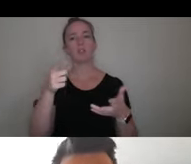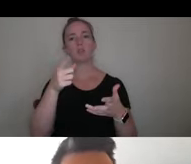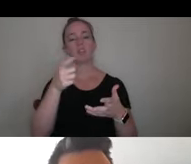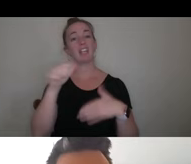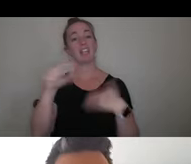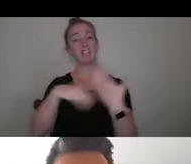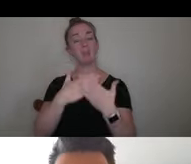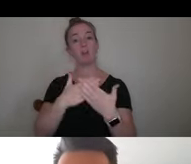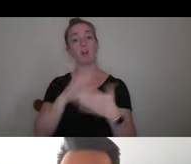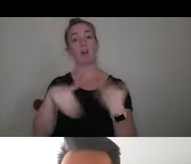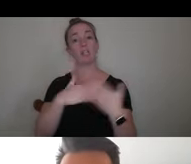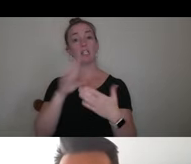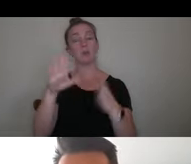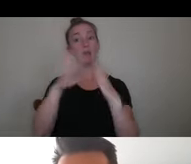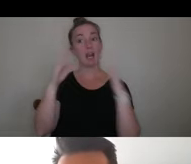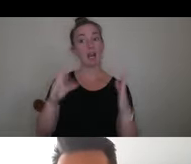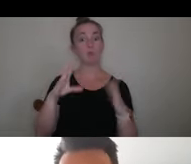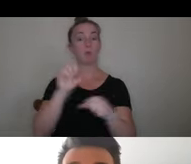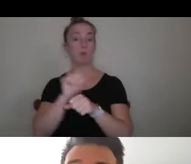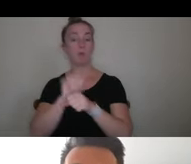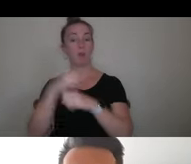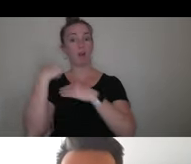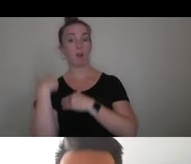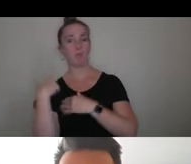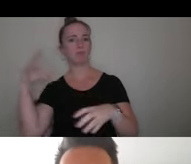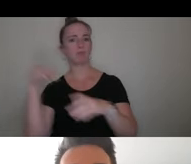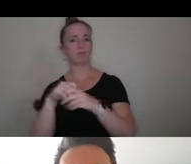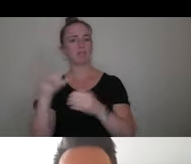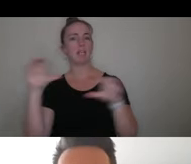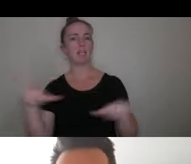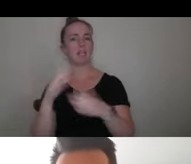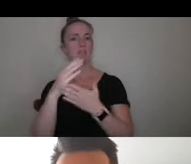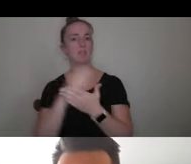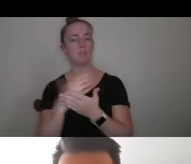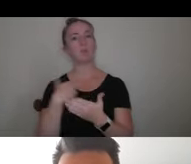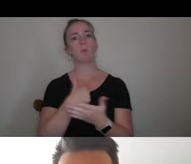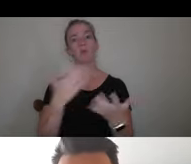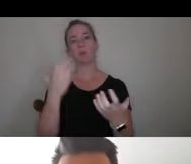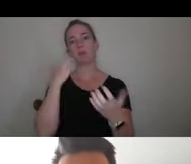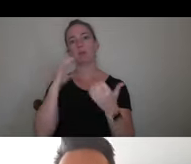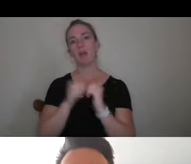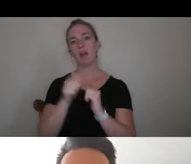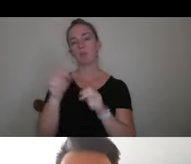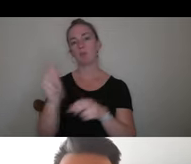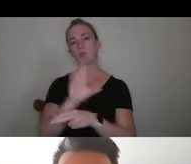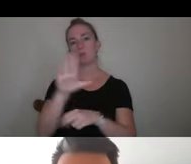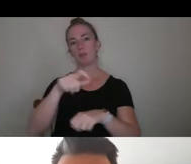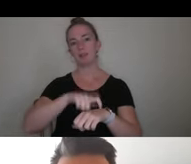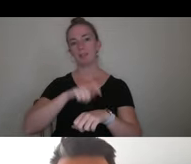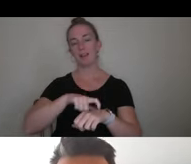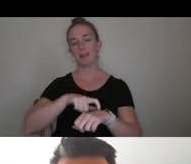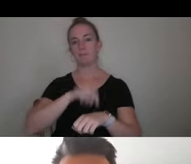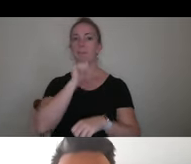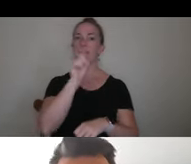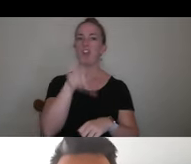obligations or work obligations in this activities list because ultimately, we want to know how you're spending your time beyond being